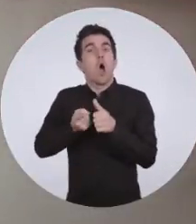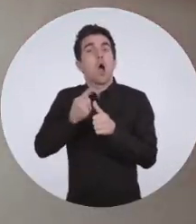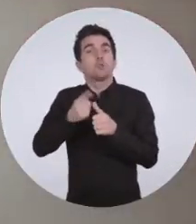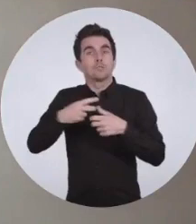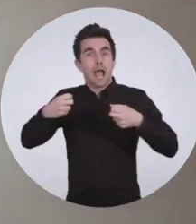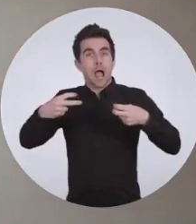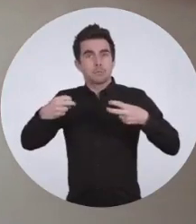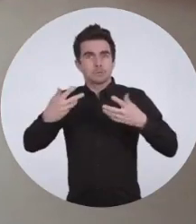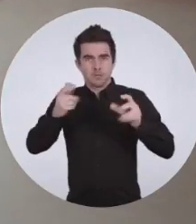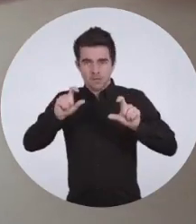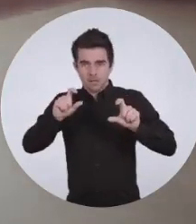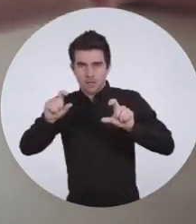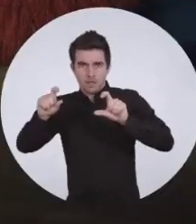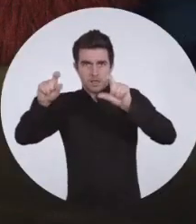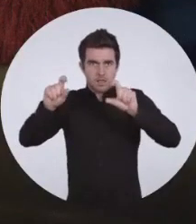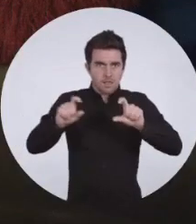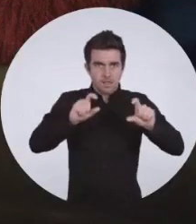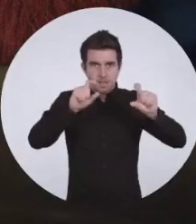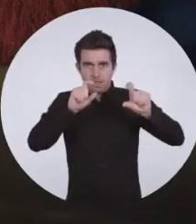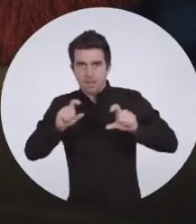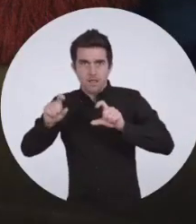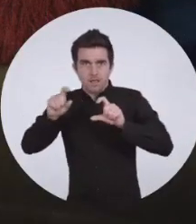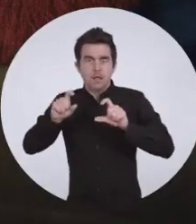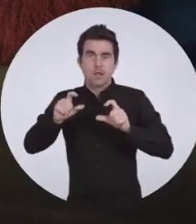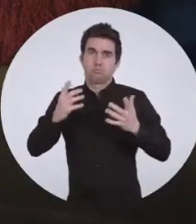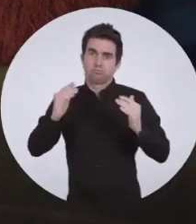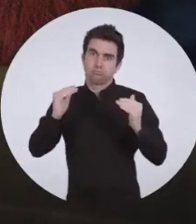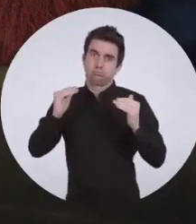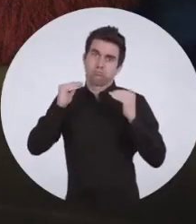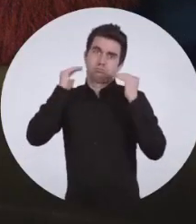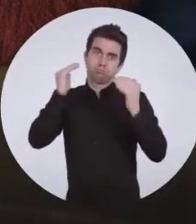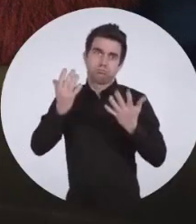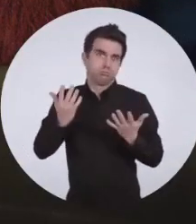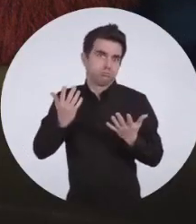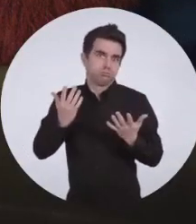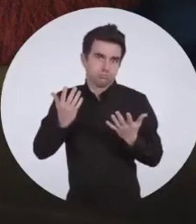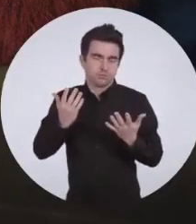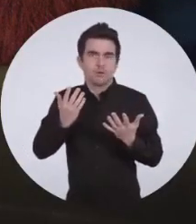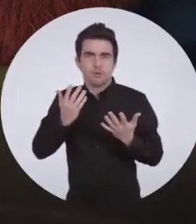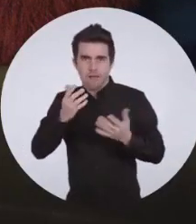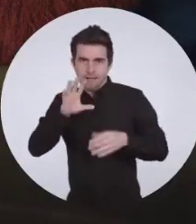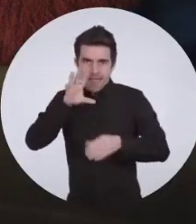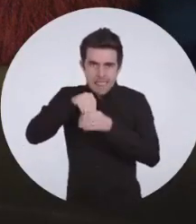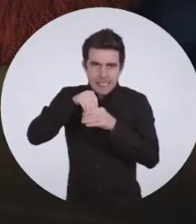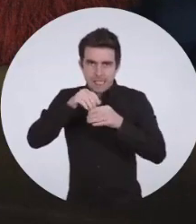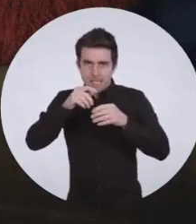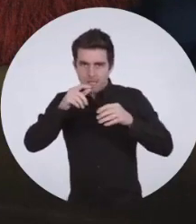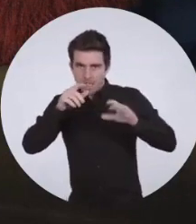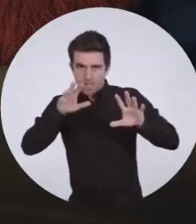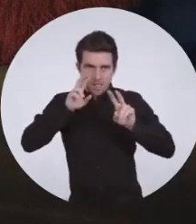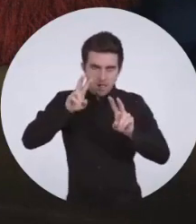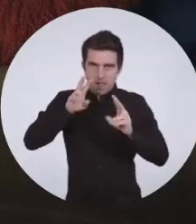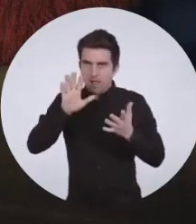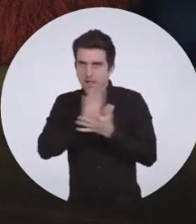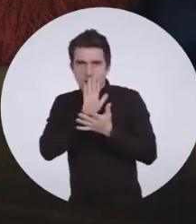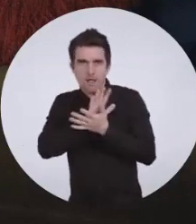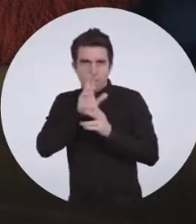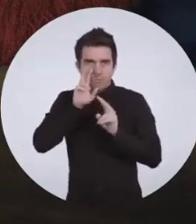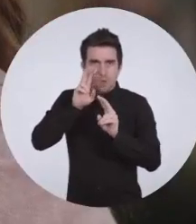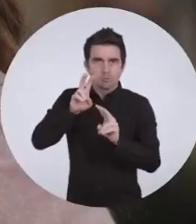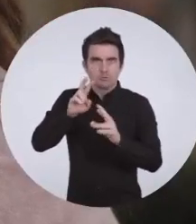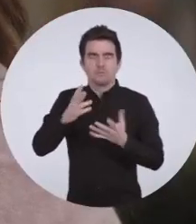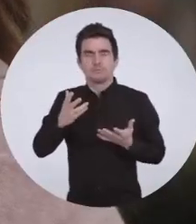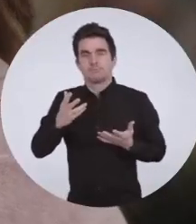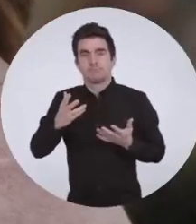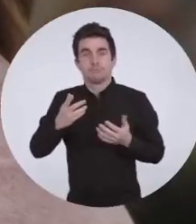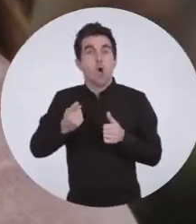Caption Position. This feature takes captions to the next level. It's intuitive and adds a lot more to your viewing experience.